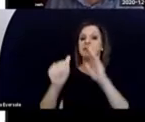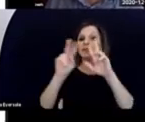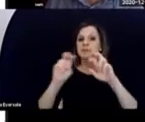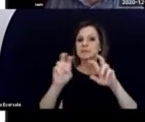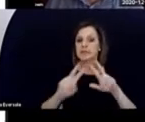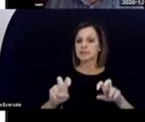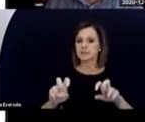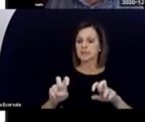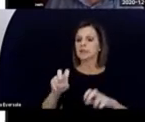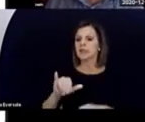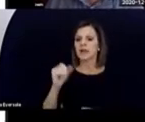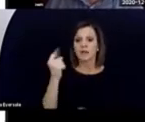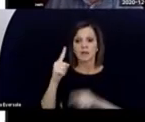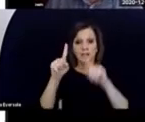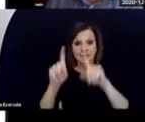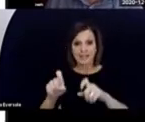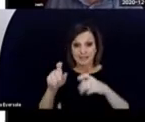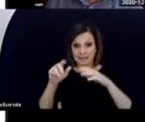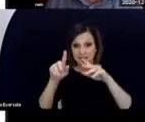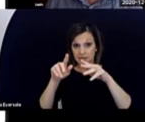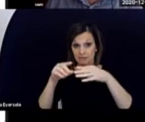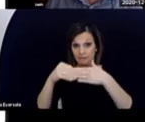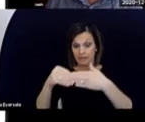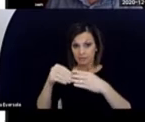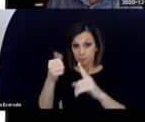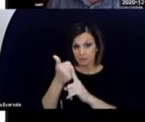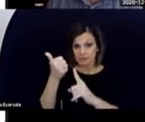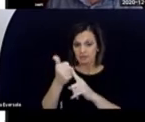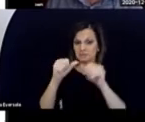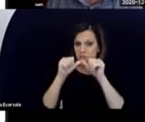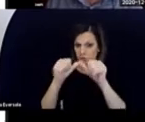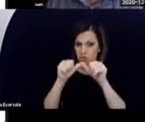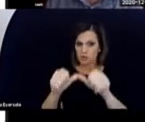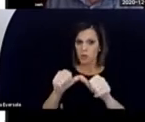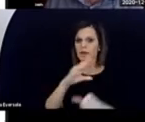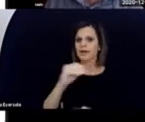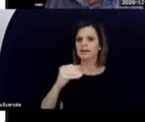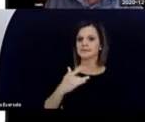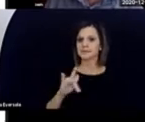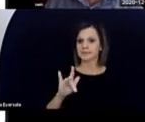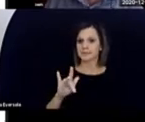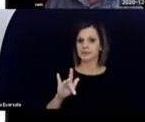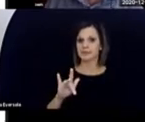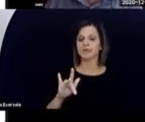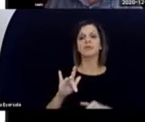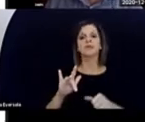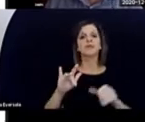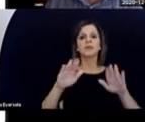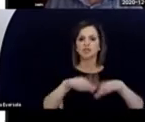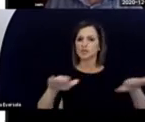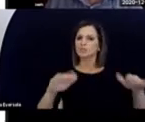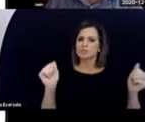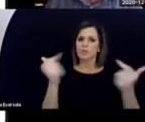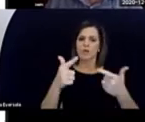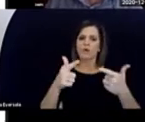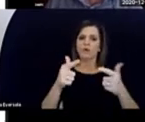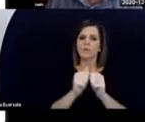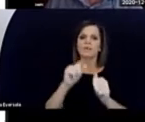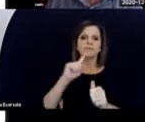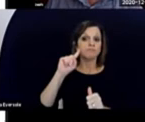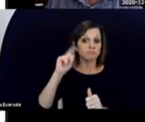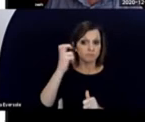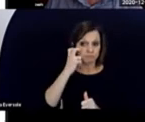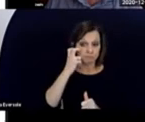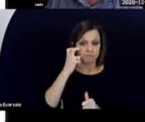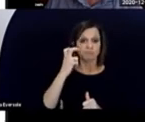All children with deaf-blindness can be assessed successfully, provided the people doing the assessment know